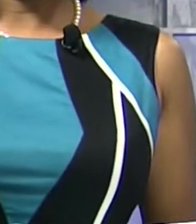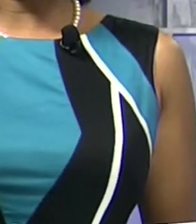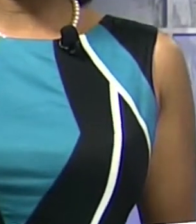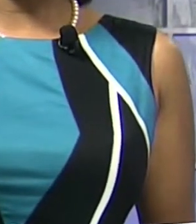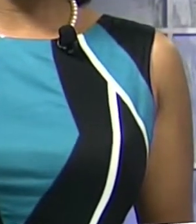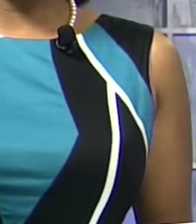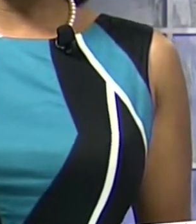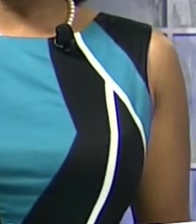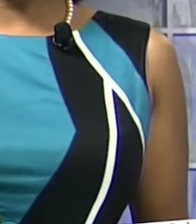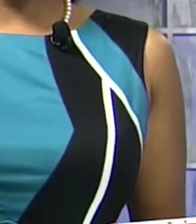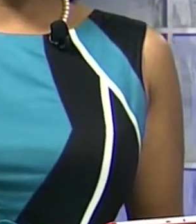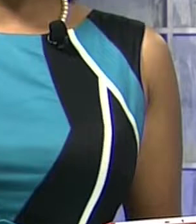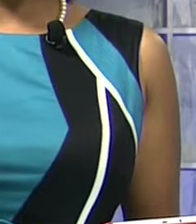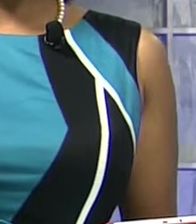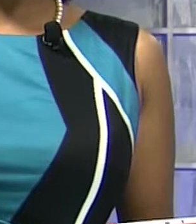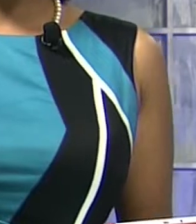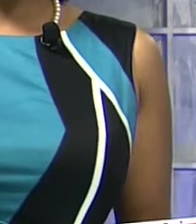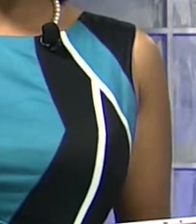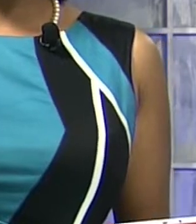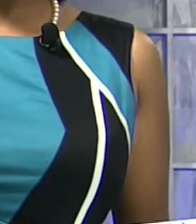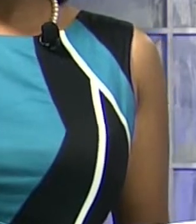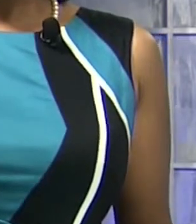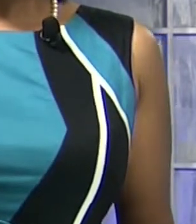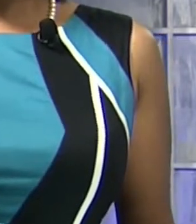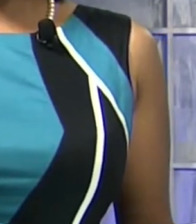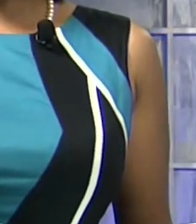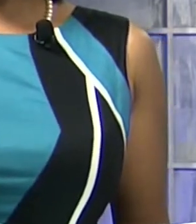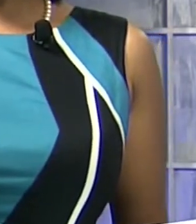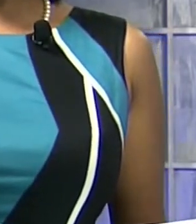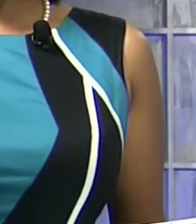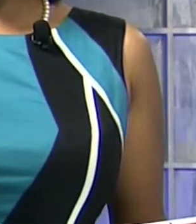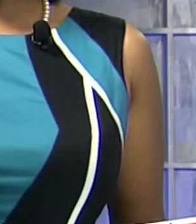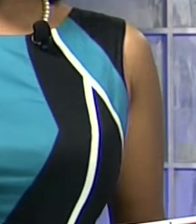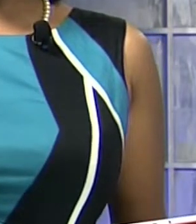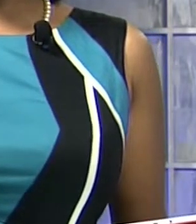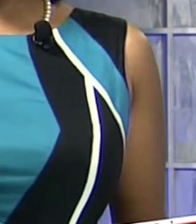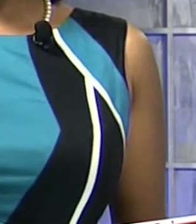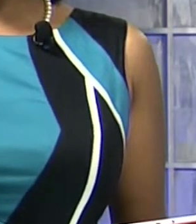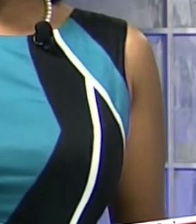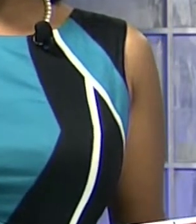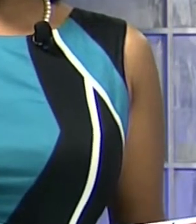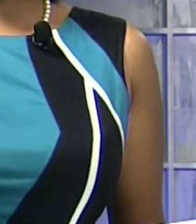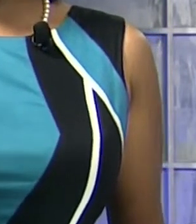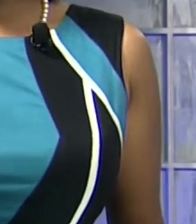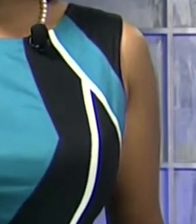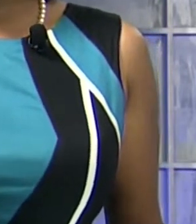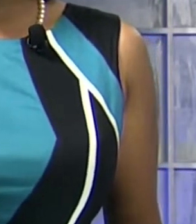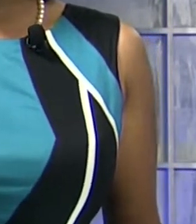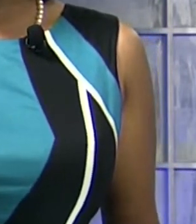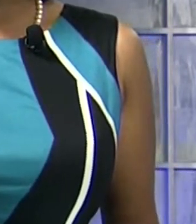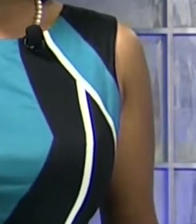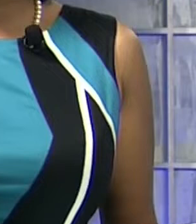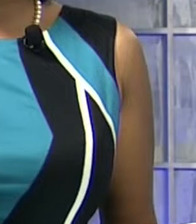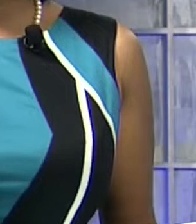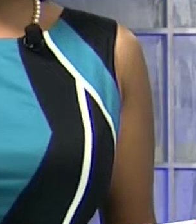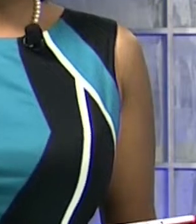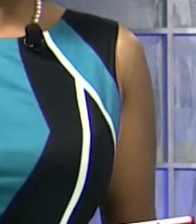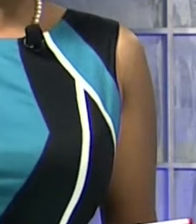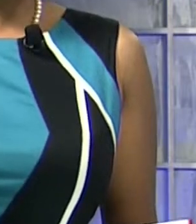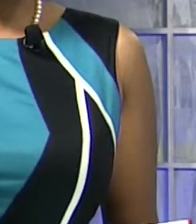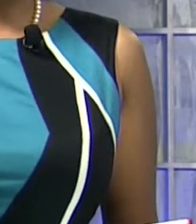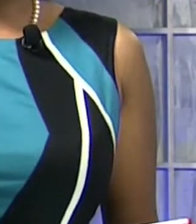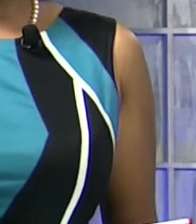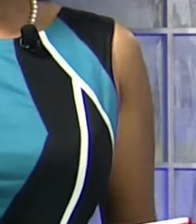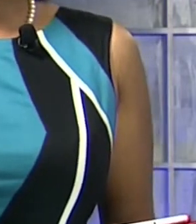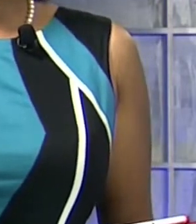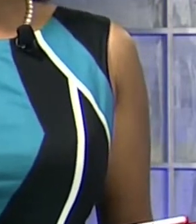a very good evening to you i'm lisa lord and in our news government looking for a new deal with the barbados light and power company which could see